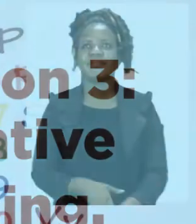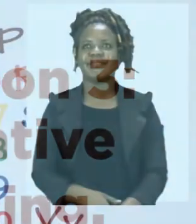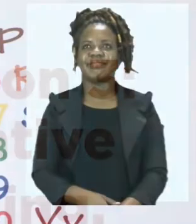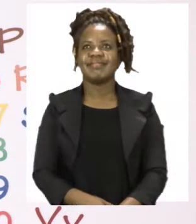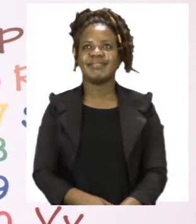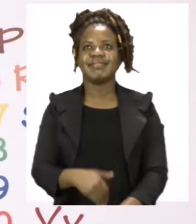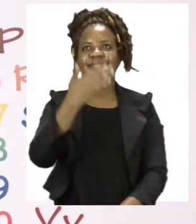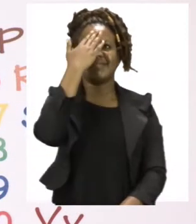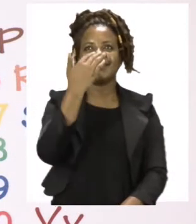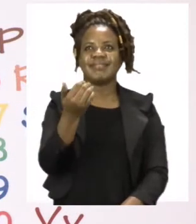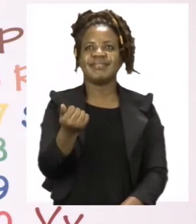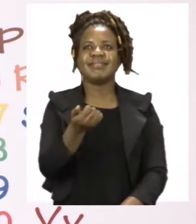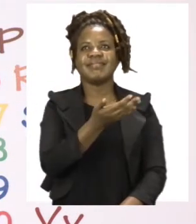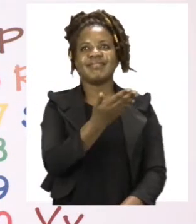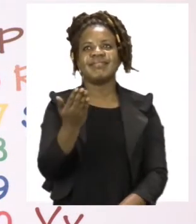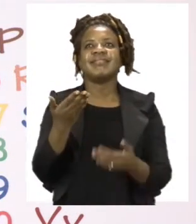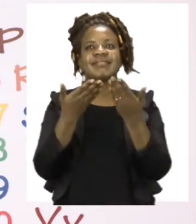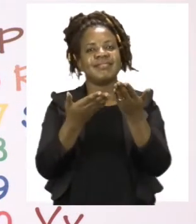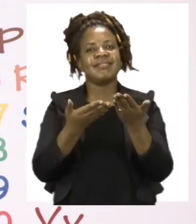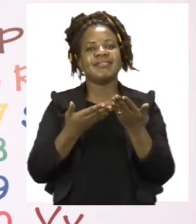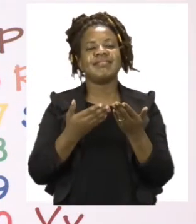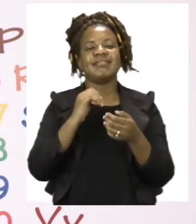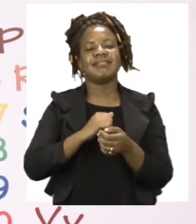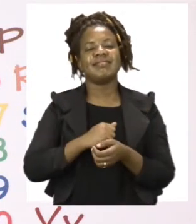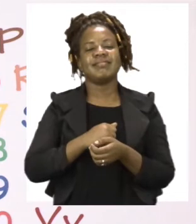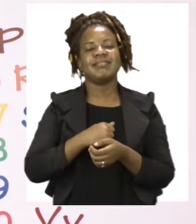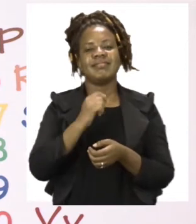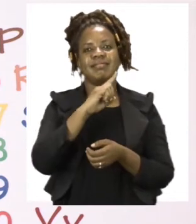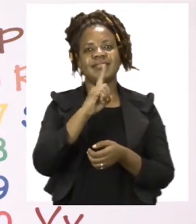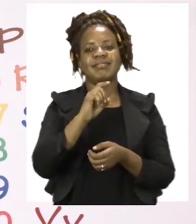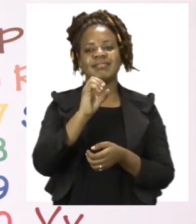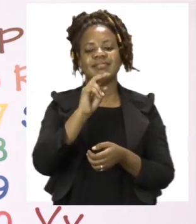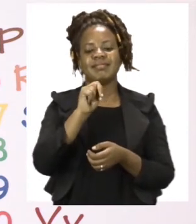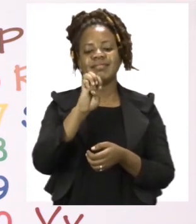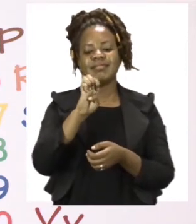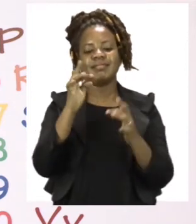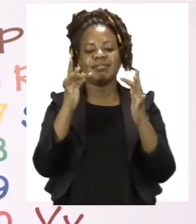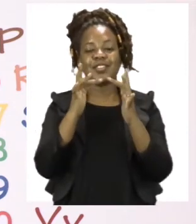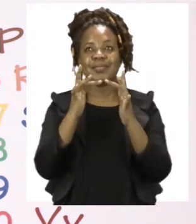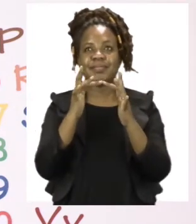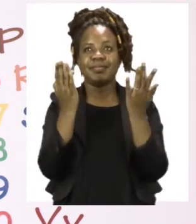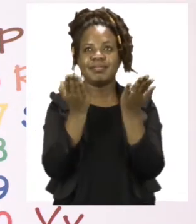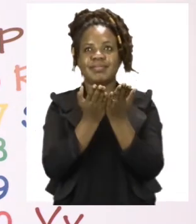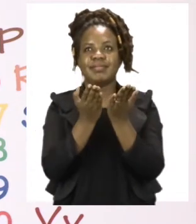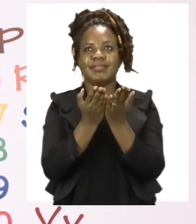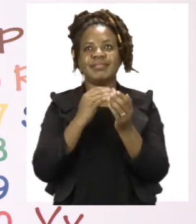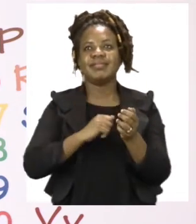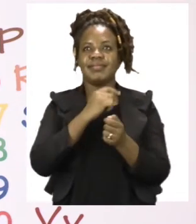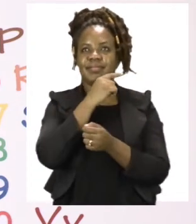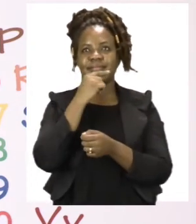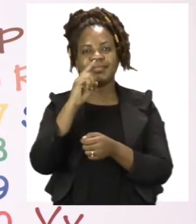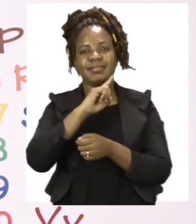Hello everyone and welcome to MyZone Online School. My name is Teacher